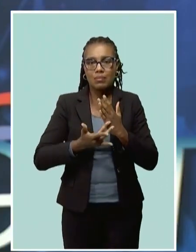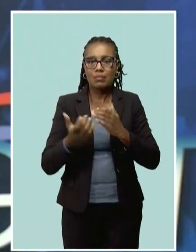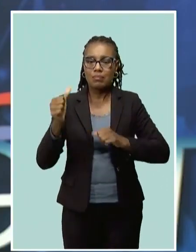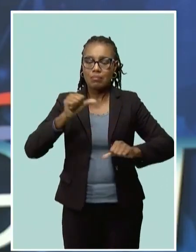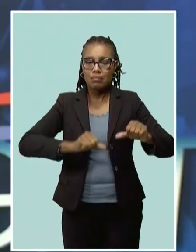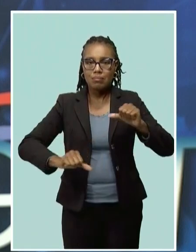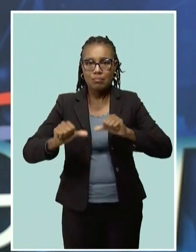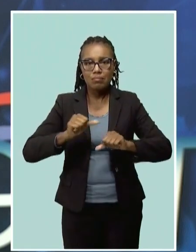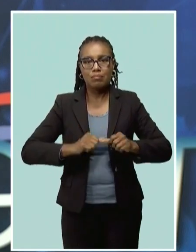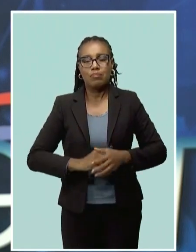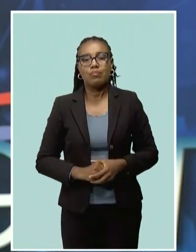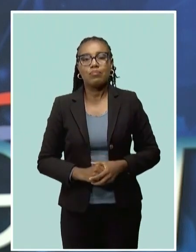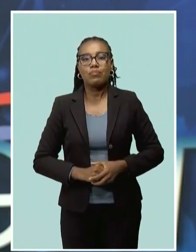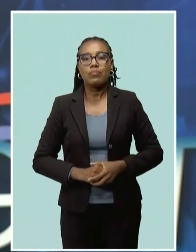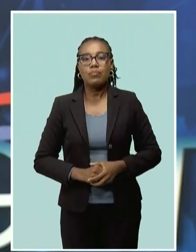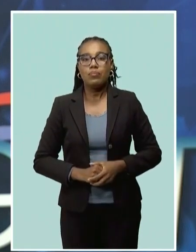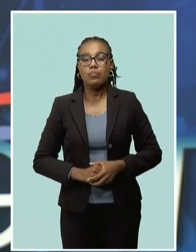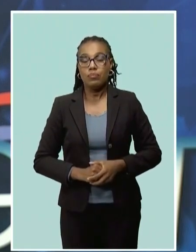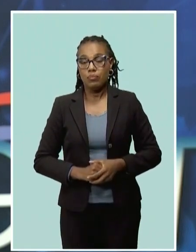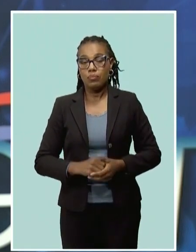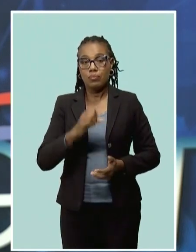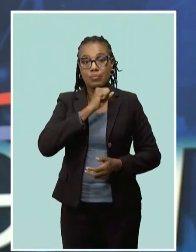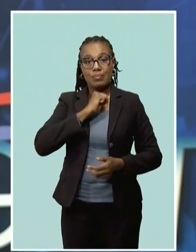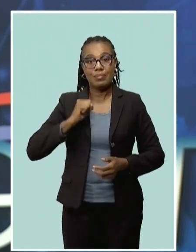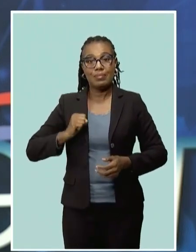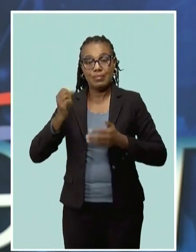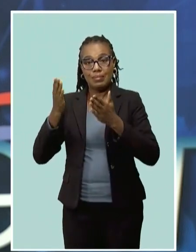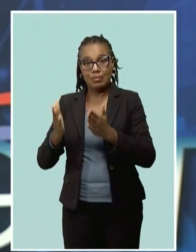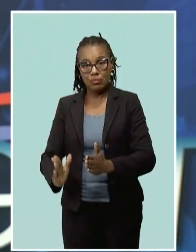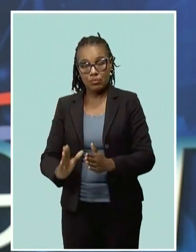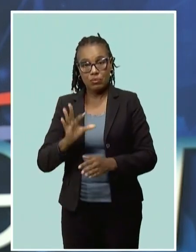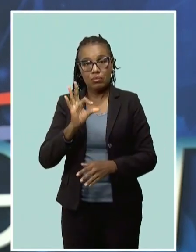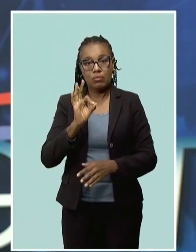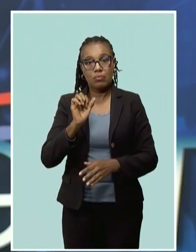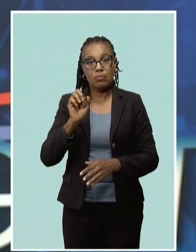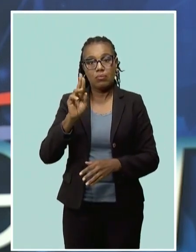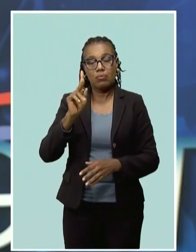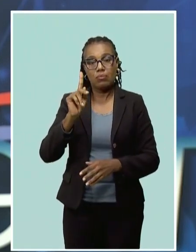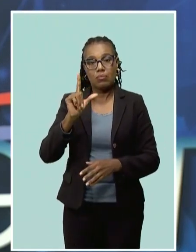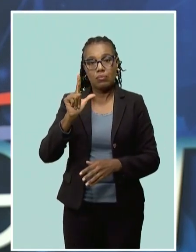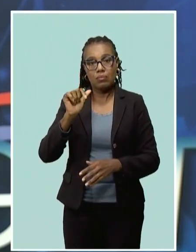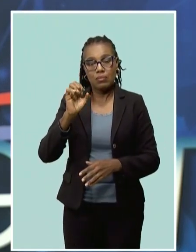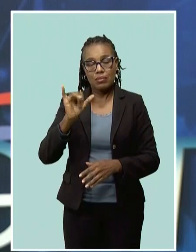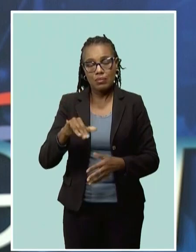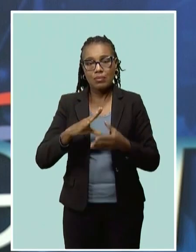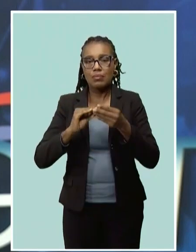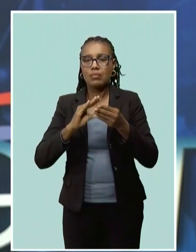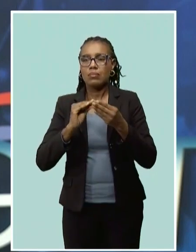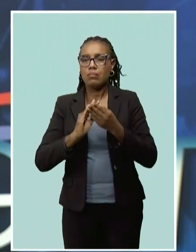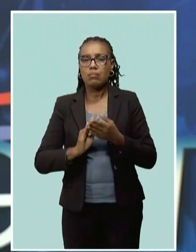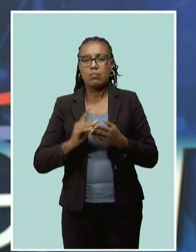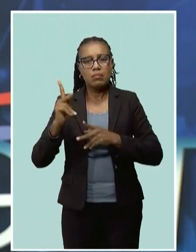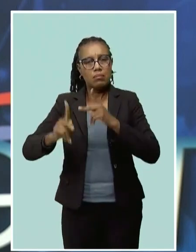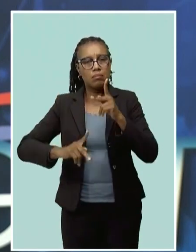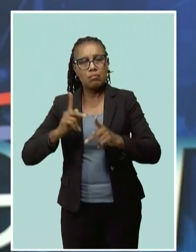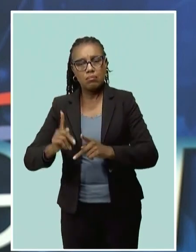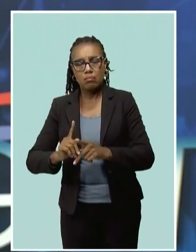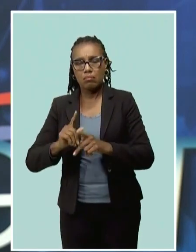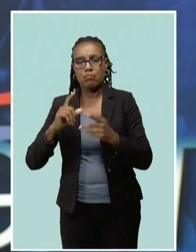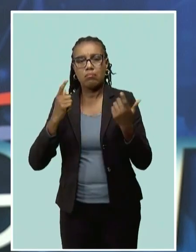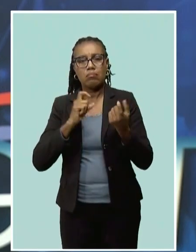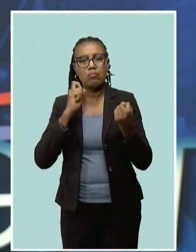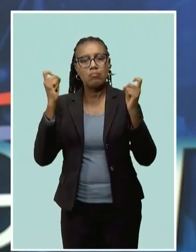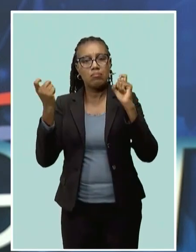President of the Senate, his honor, Reginald Farley, has voiced support for public sector reform that would embrace having